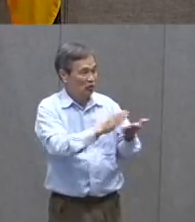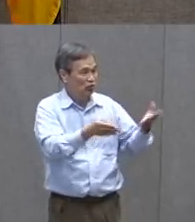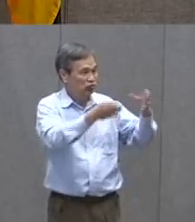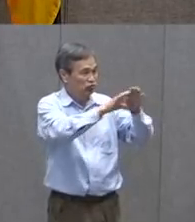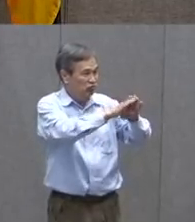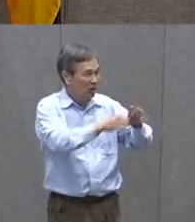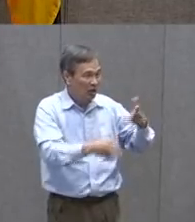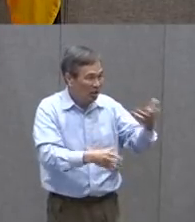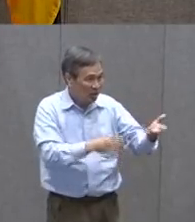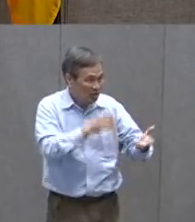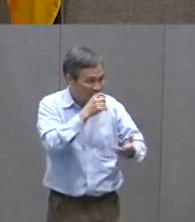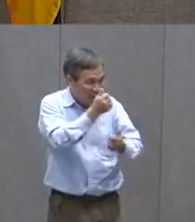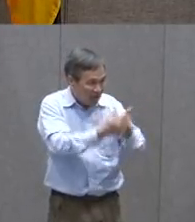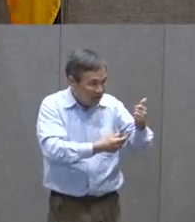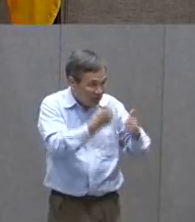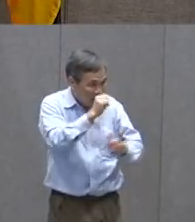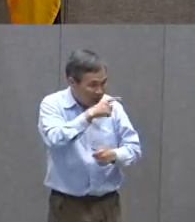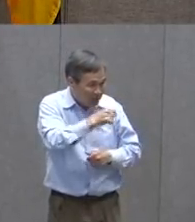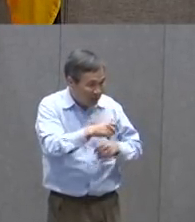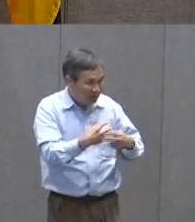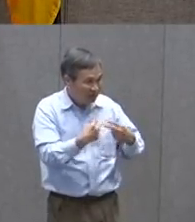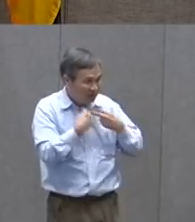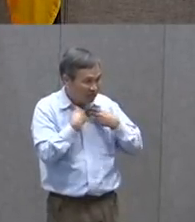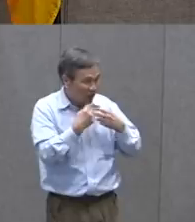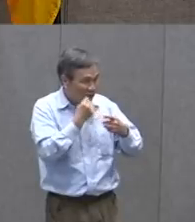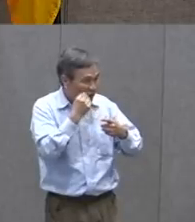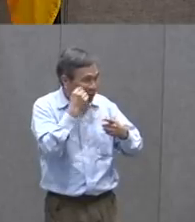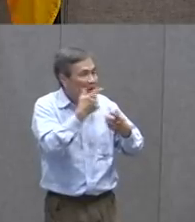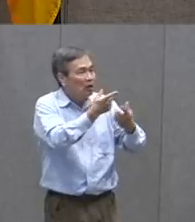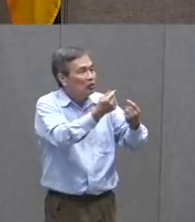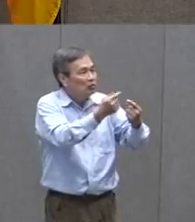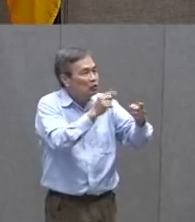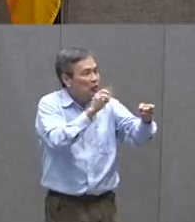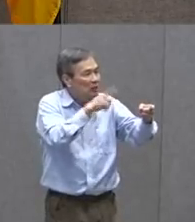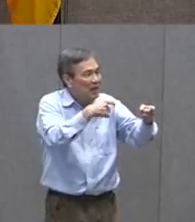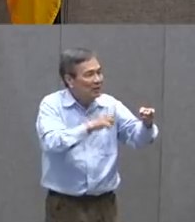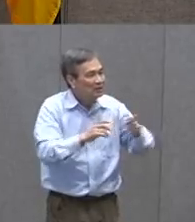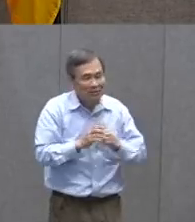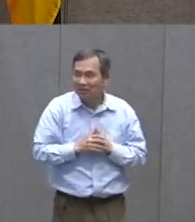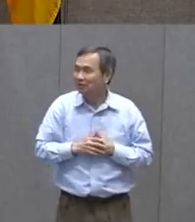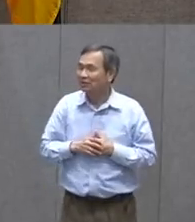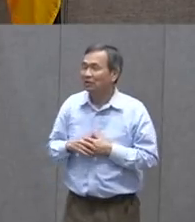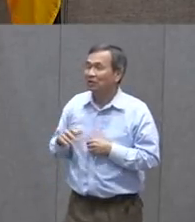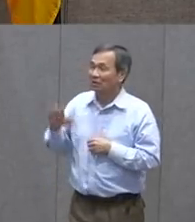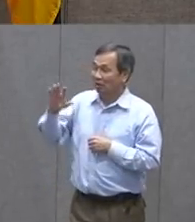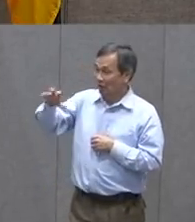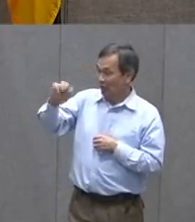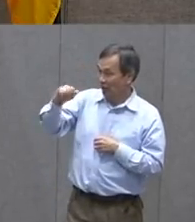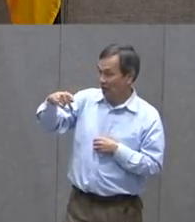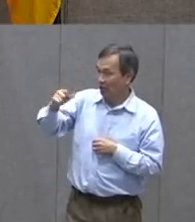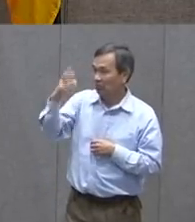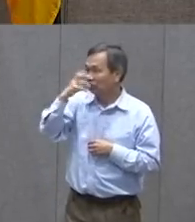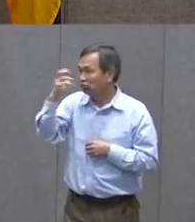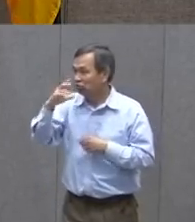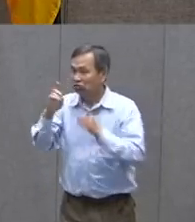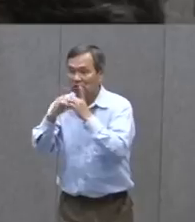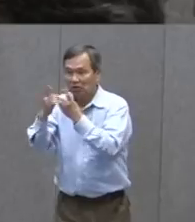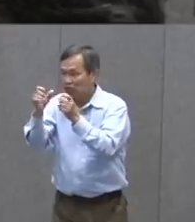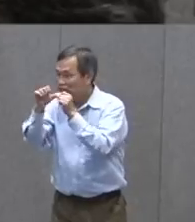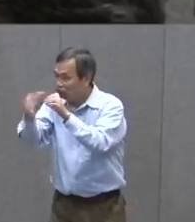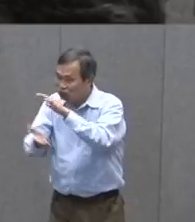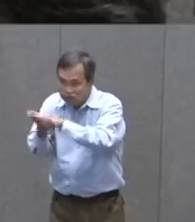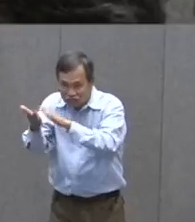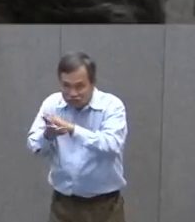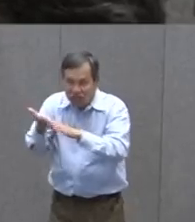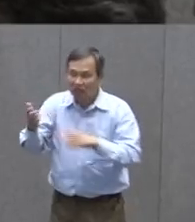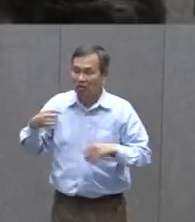at APS has been home. What's been going on at the district? Oh, there's a lot going on at the district level. We